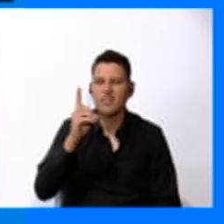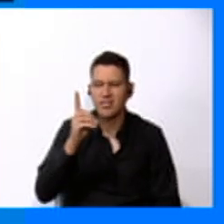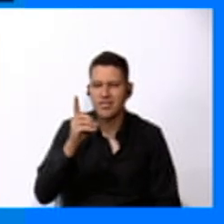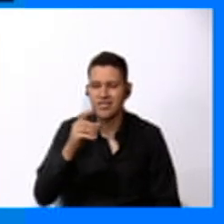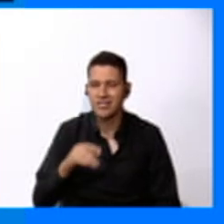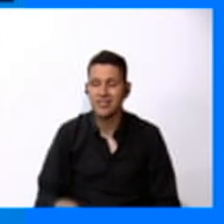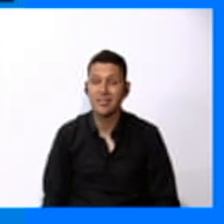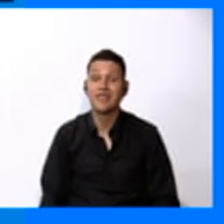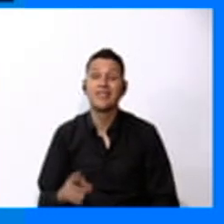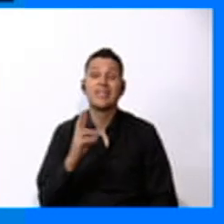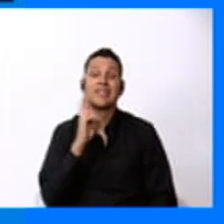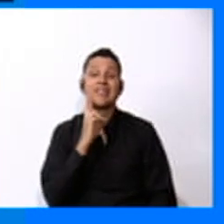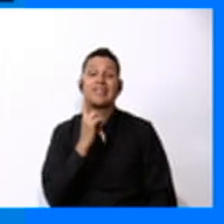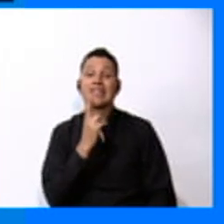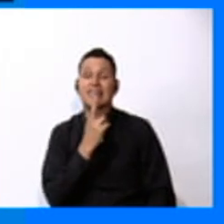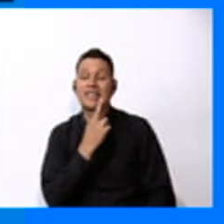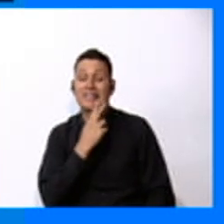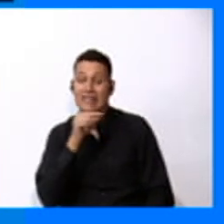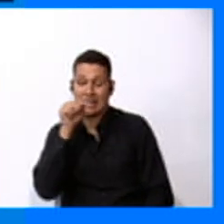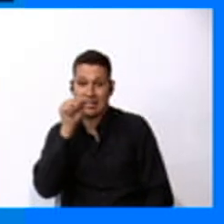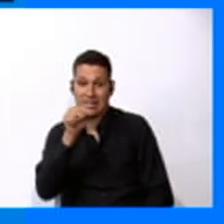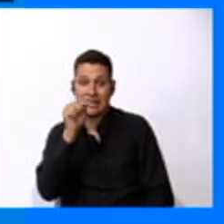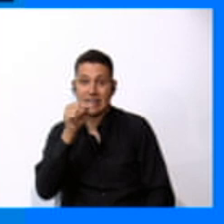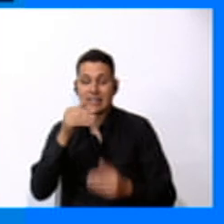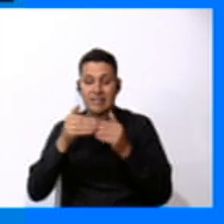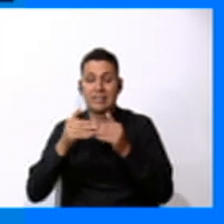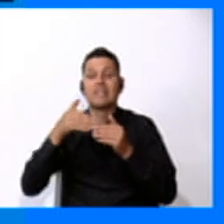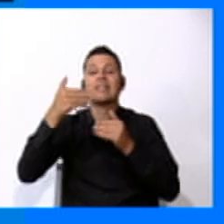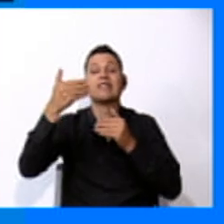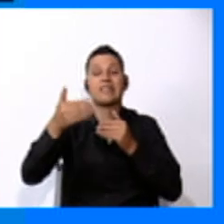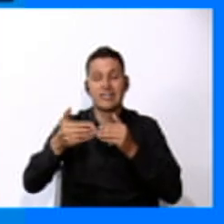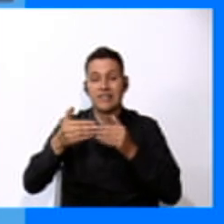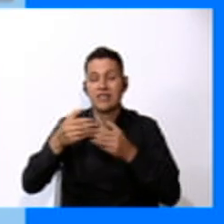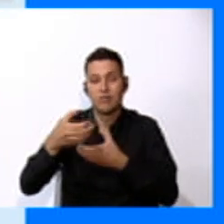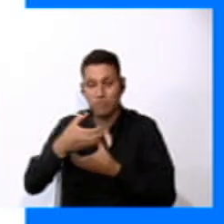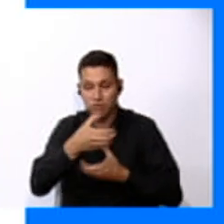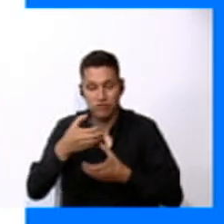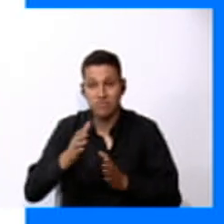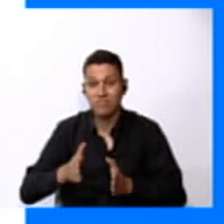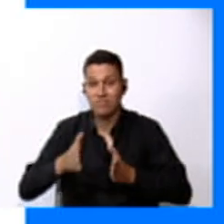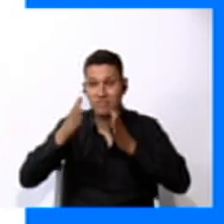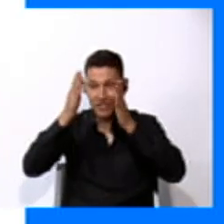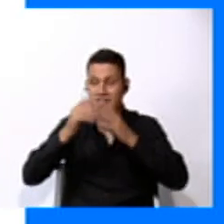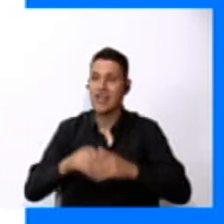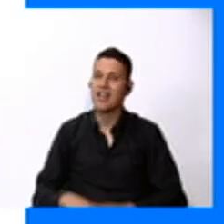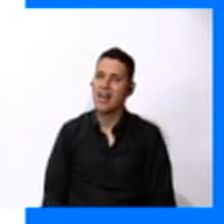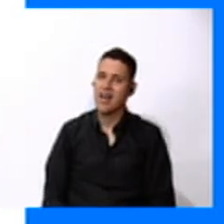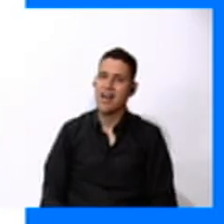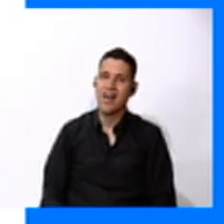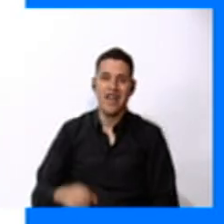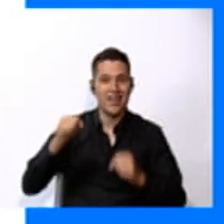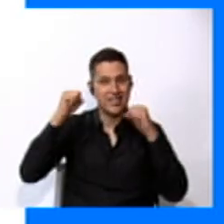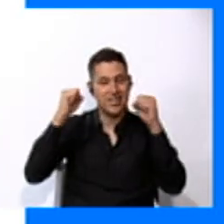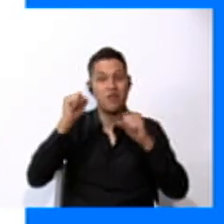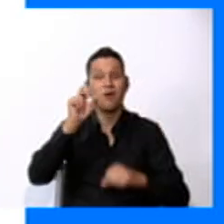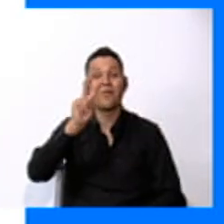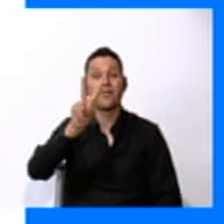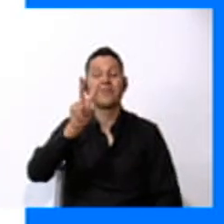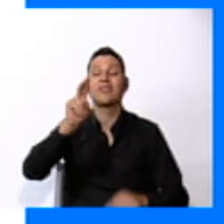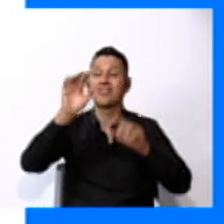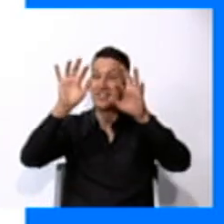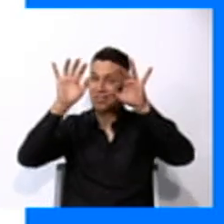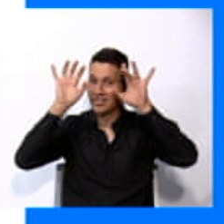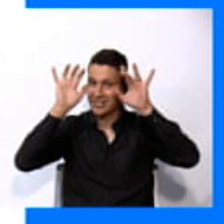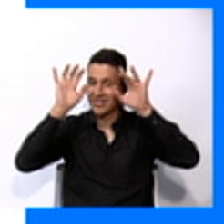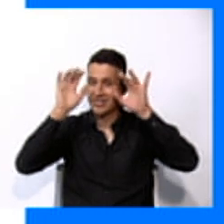The restaurant is next to the fire station. You win two stars. Se ganaron